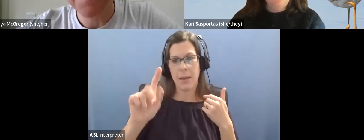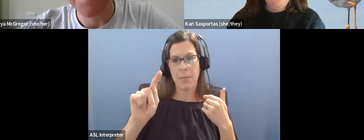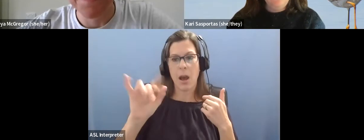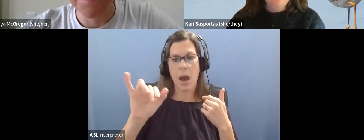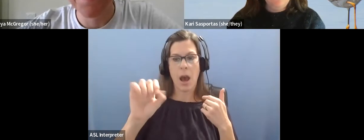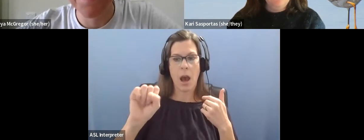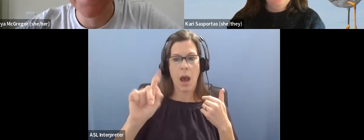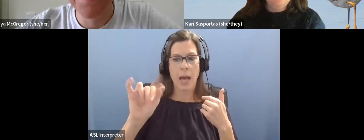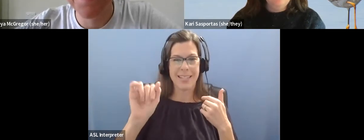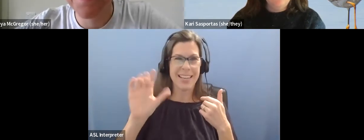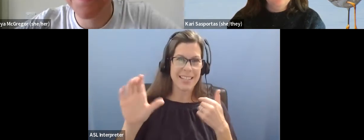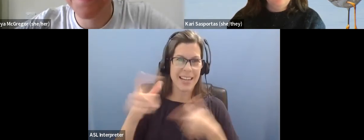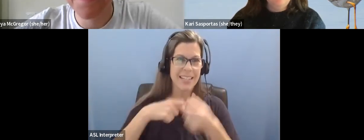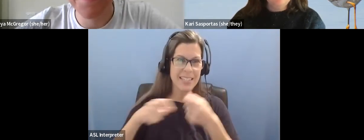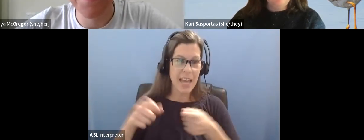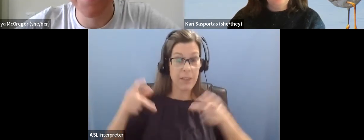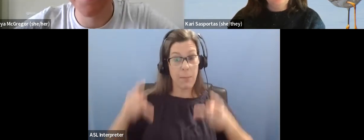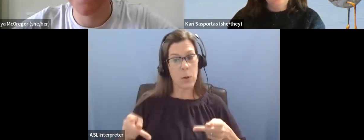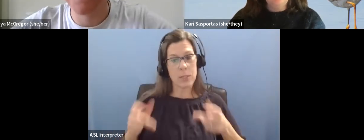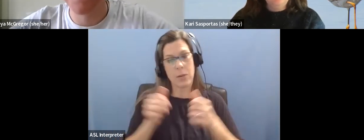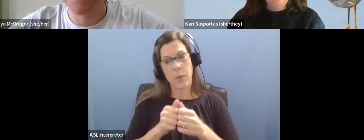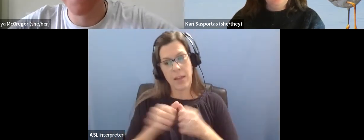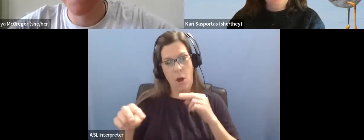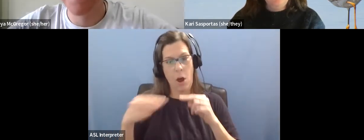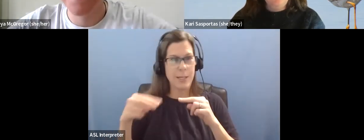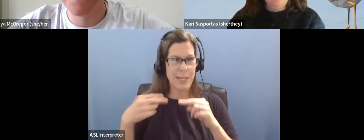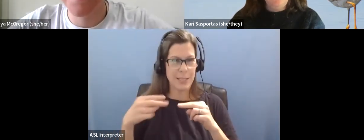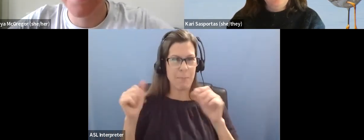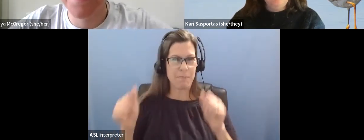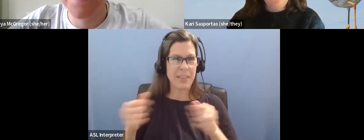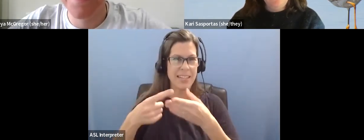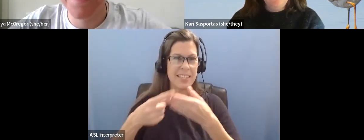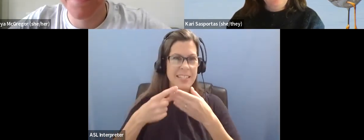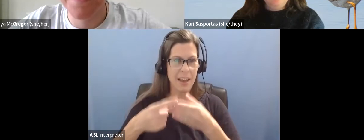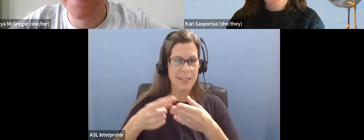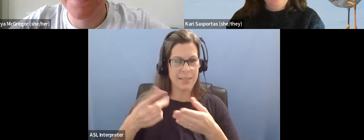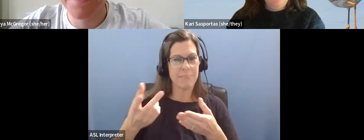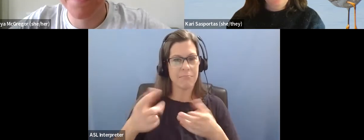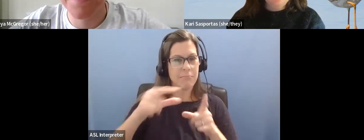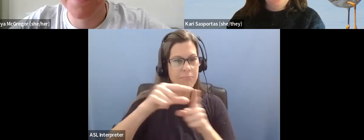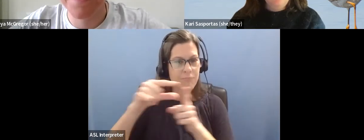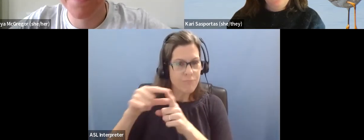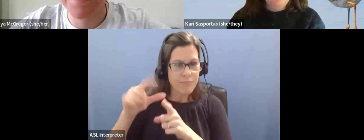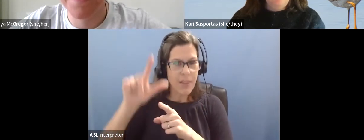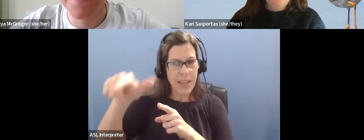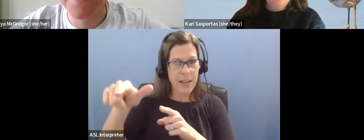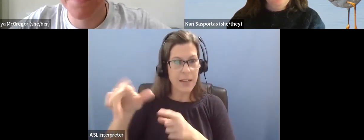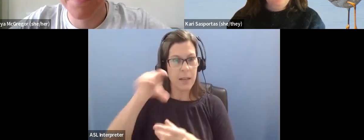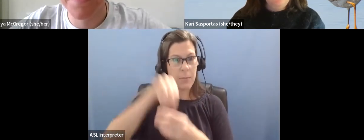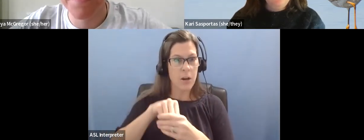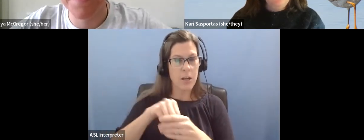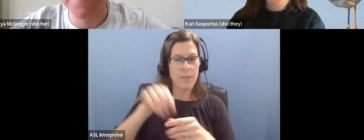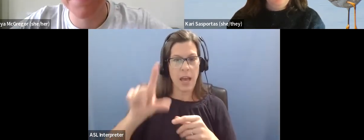about language and terminology and things like that later and how I identify. I'm also part of the LGBT